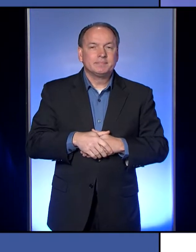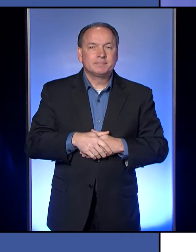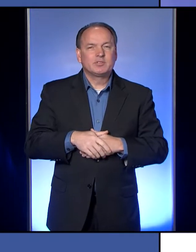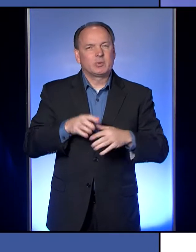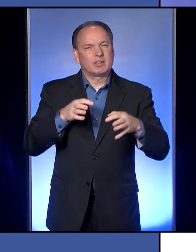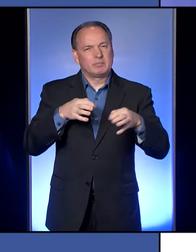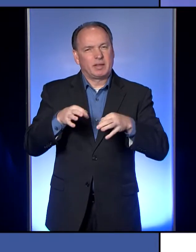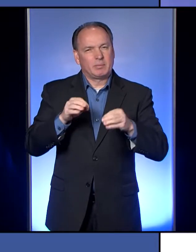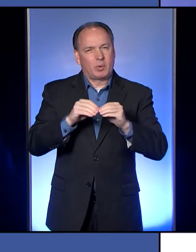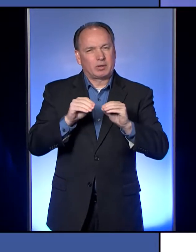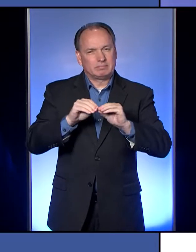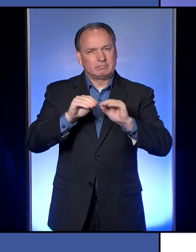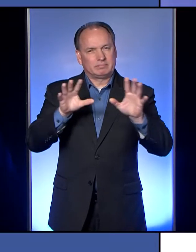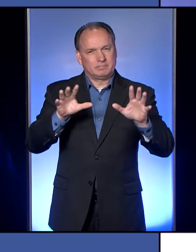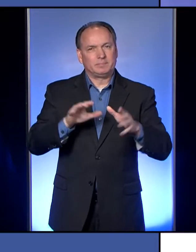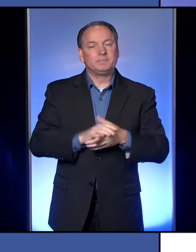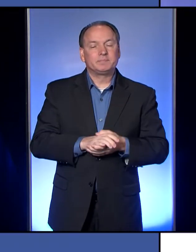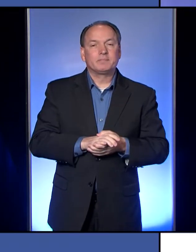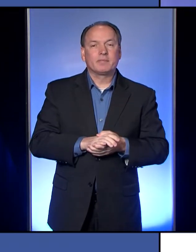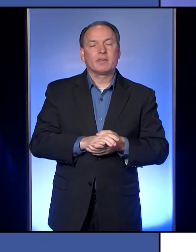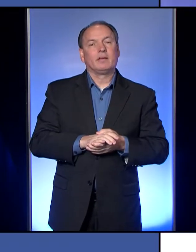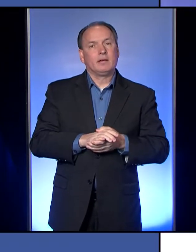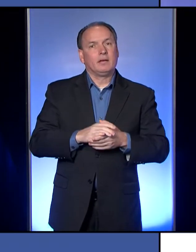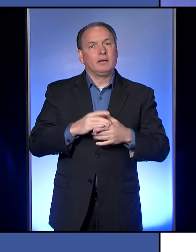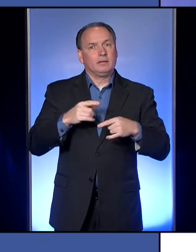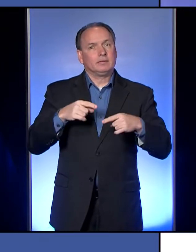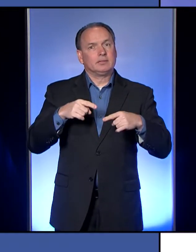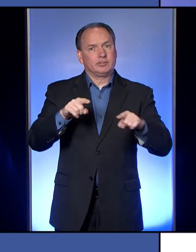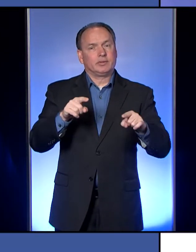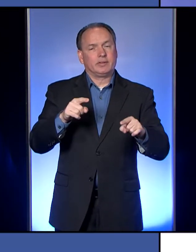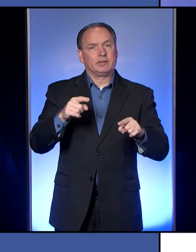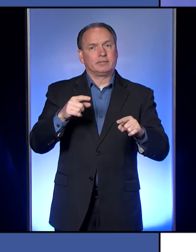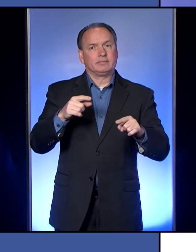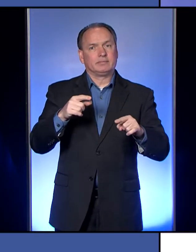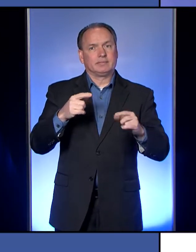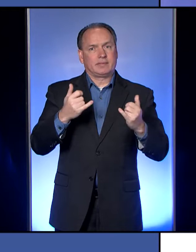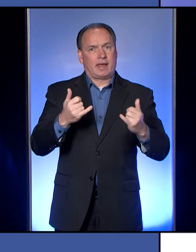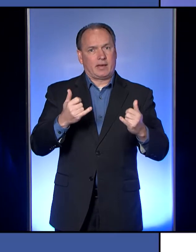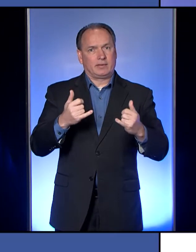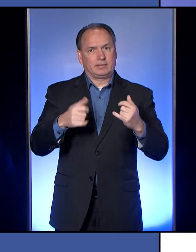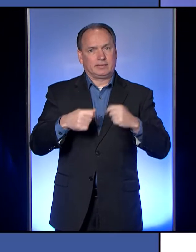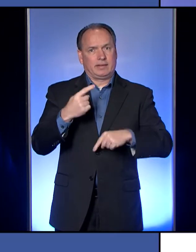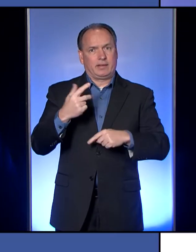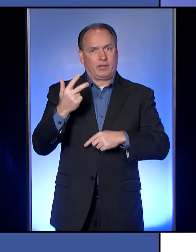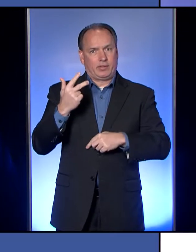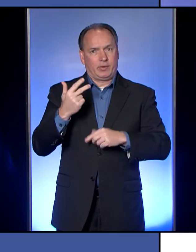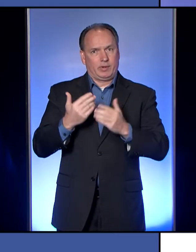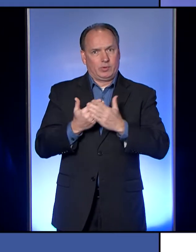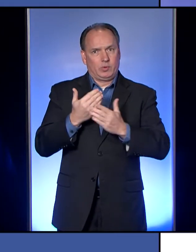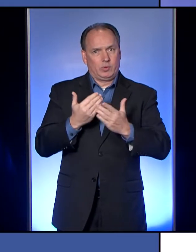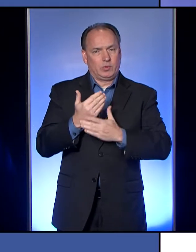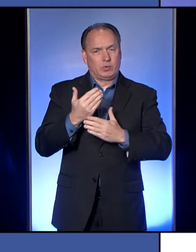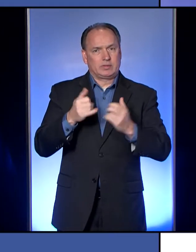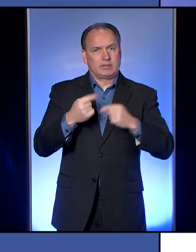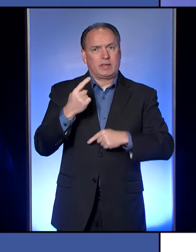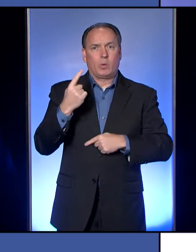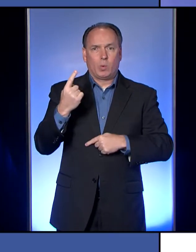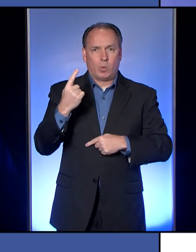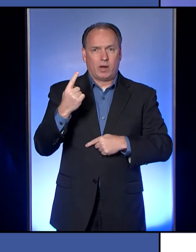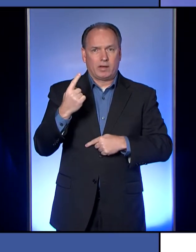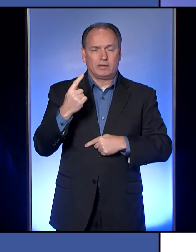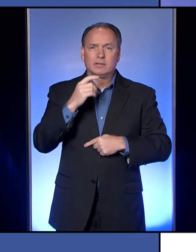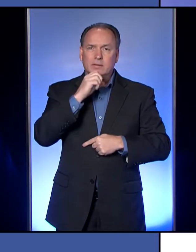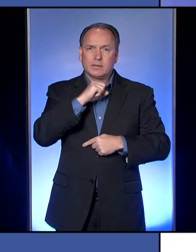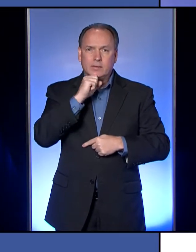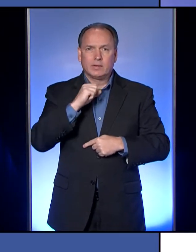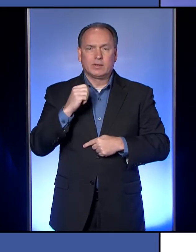more. In the meantime, with these three new cases that are confirmed today, one case is in the